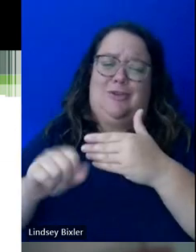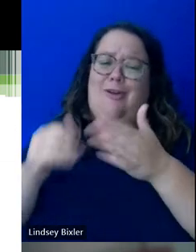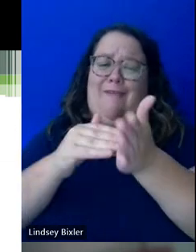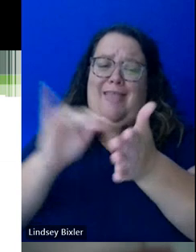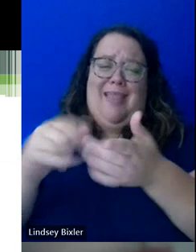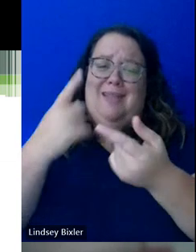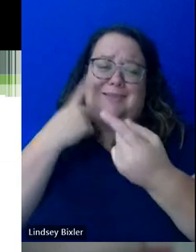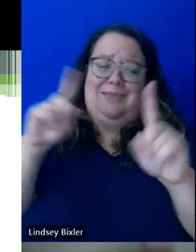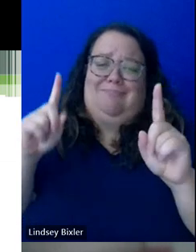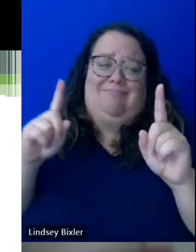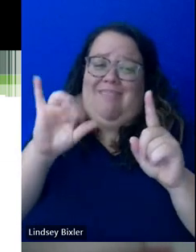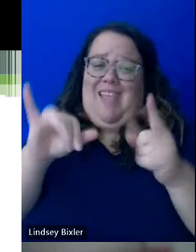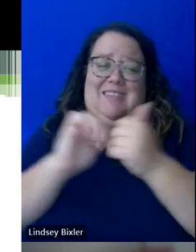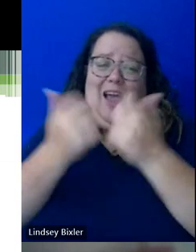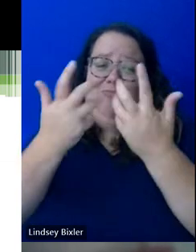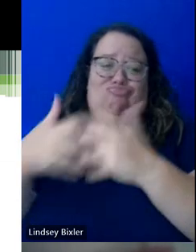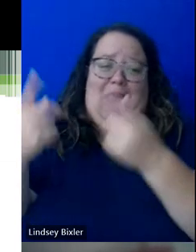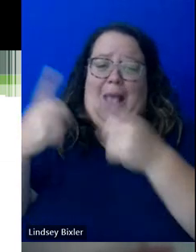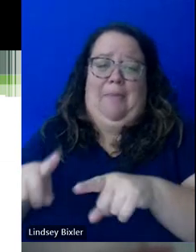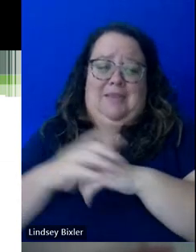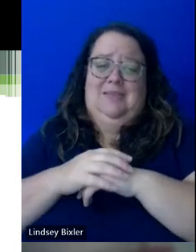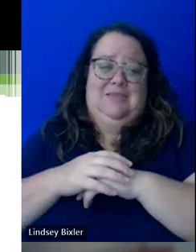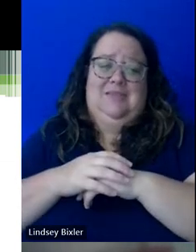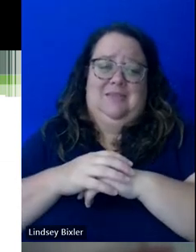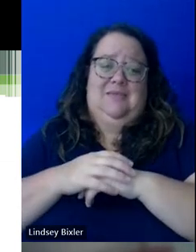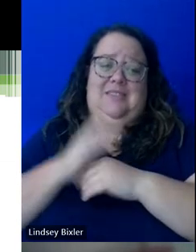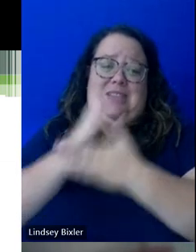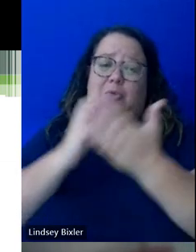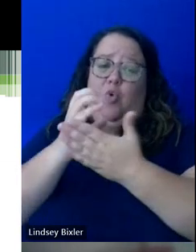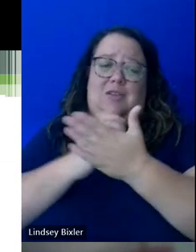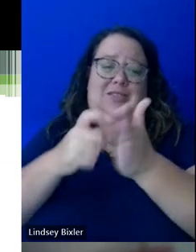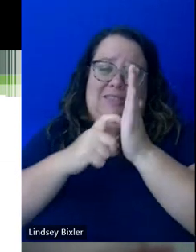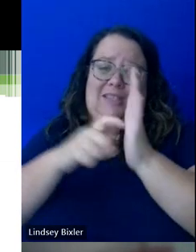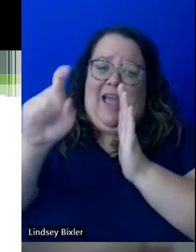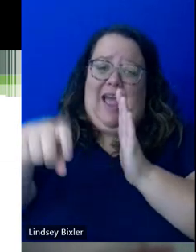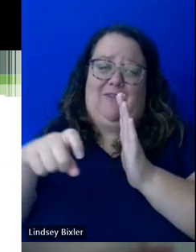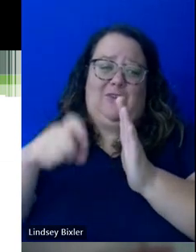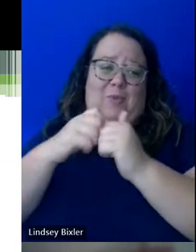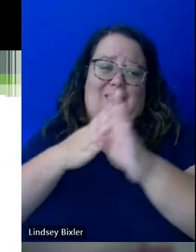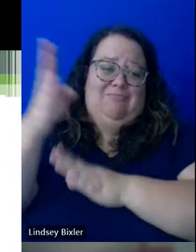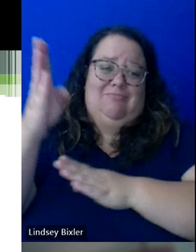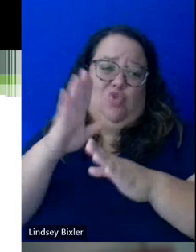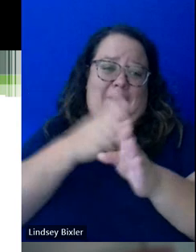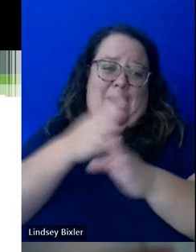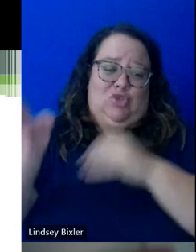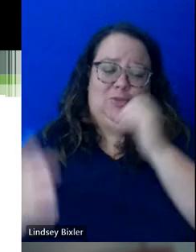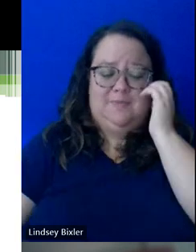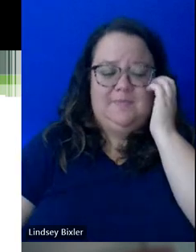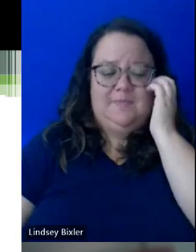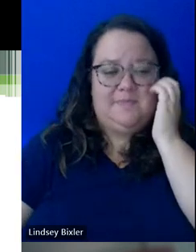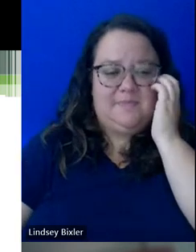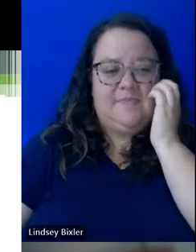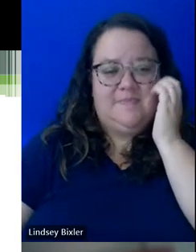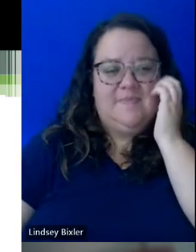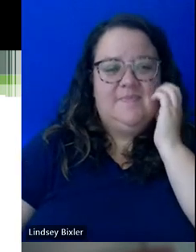in classes that are just, you know, prerequisites and mandatory for a certain trajectory in your major. And as